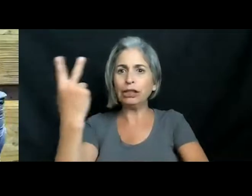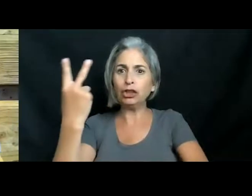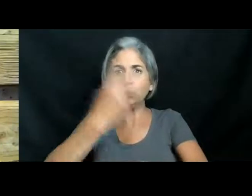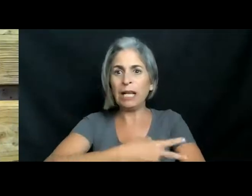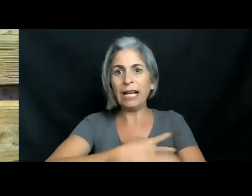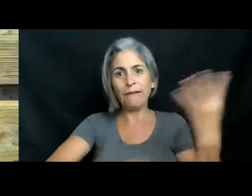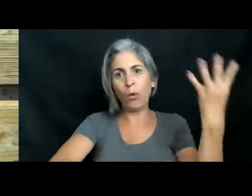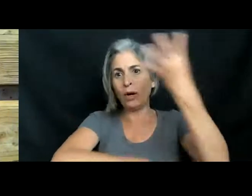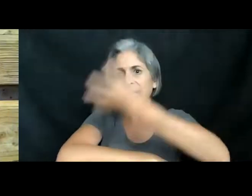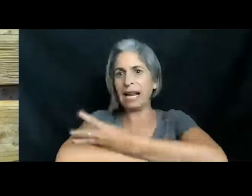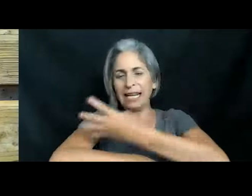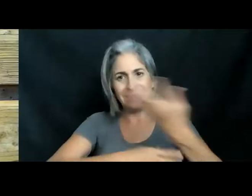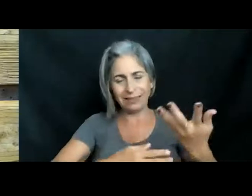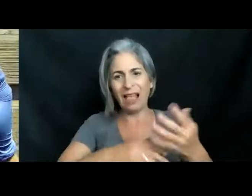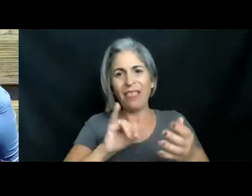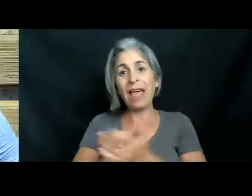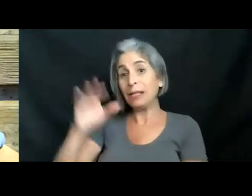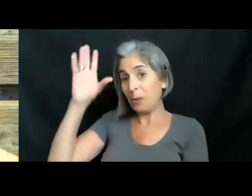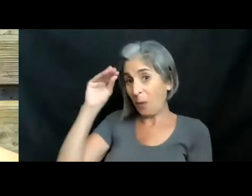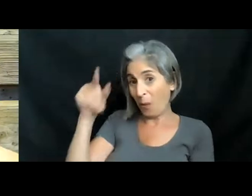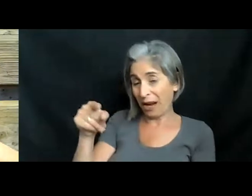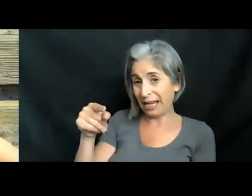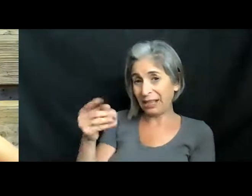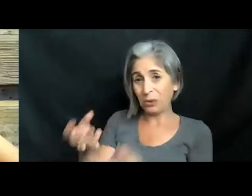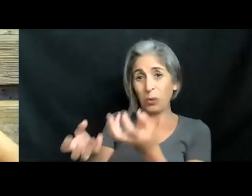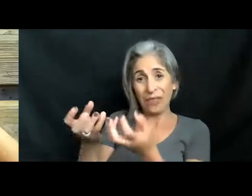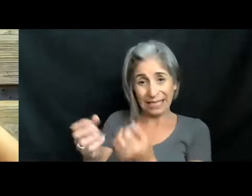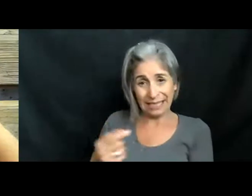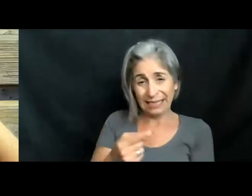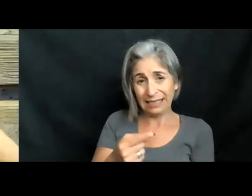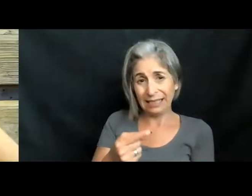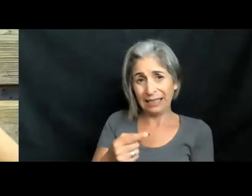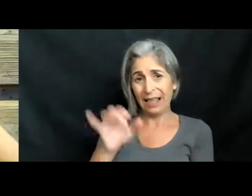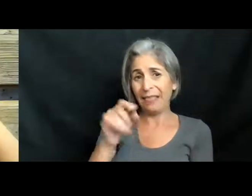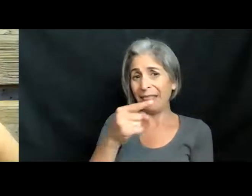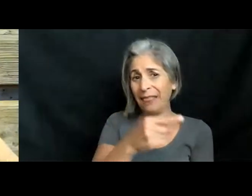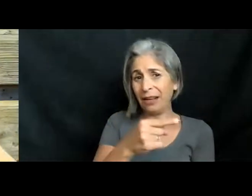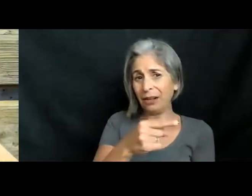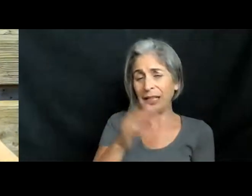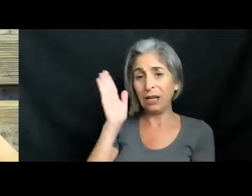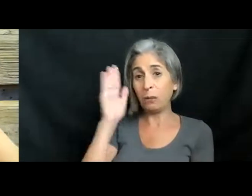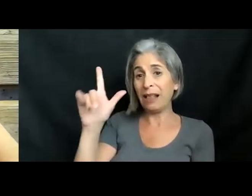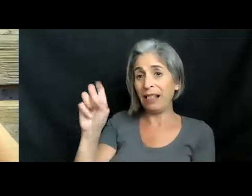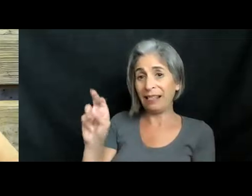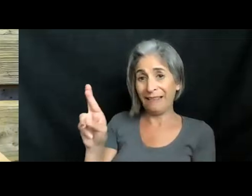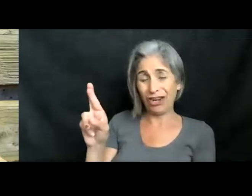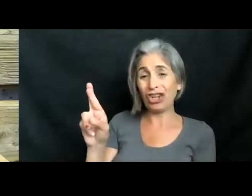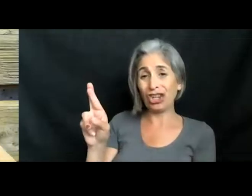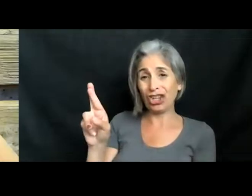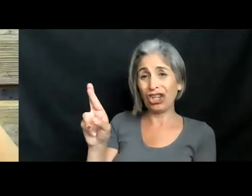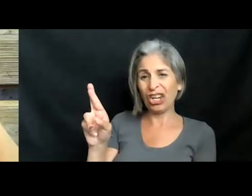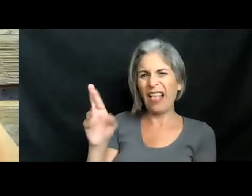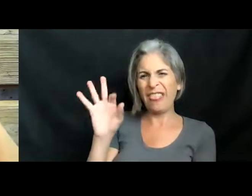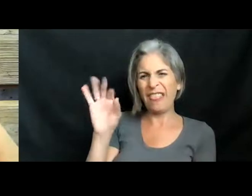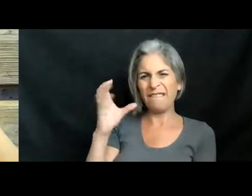eggs in it. So this is a little boy with his testes. This right here is going to be his liver. That is what I pulled all the